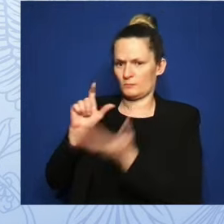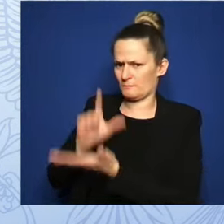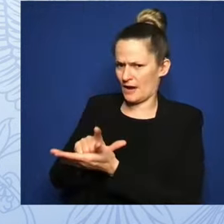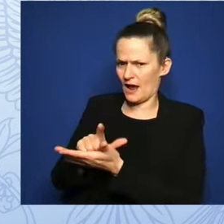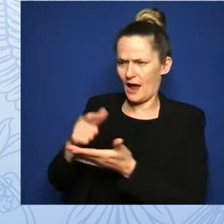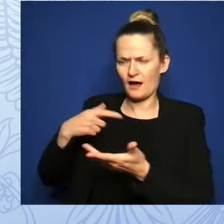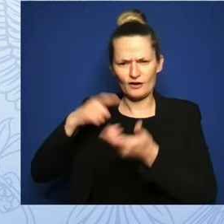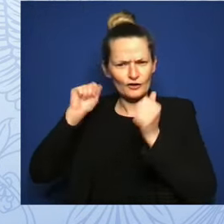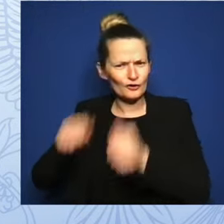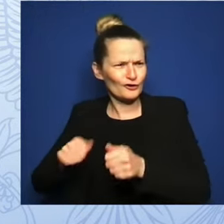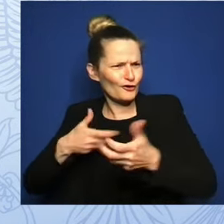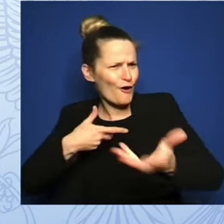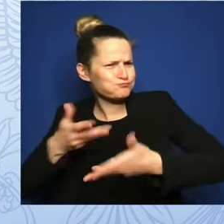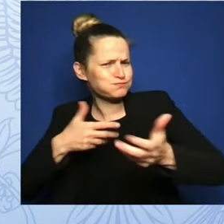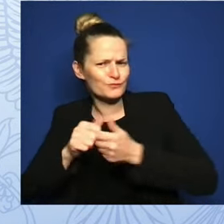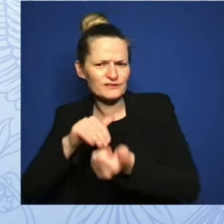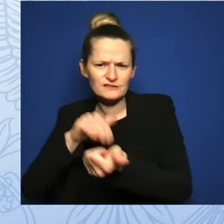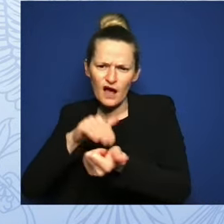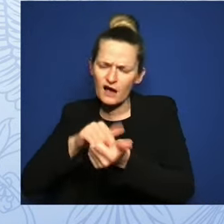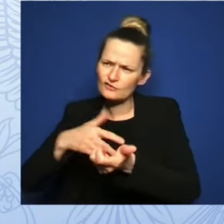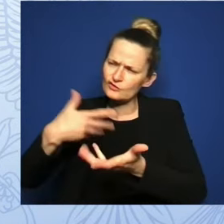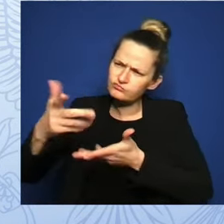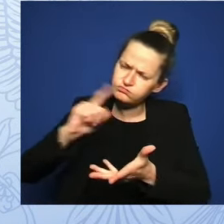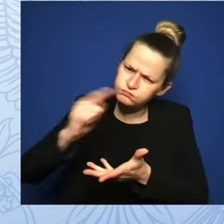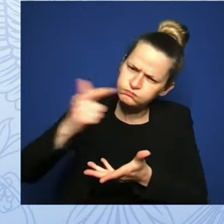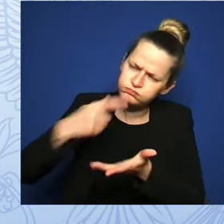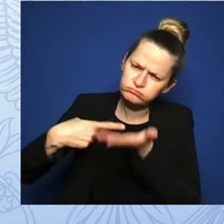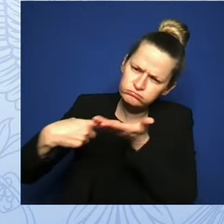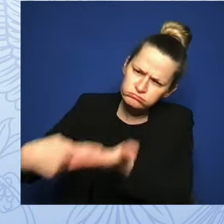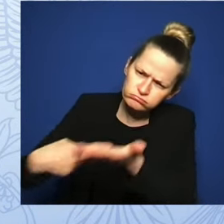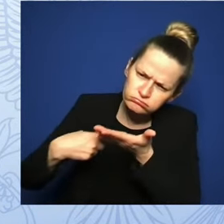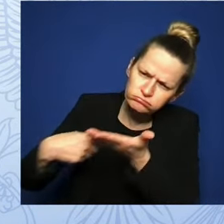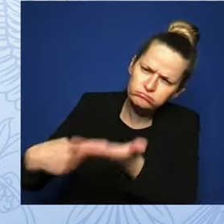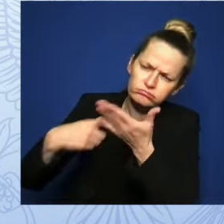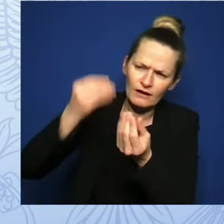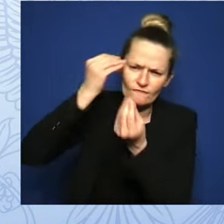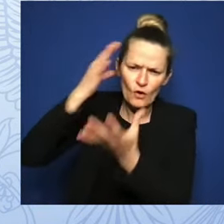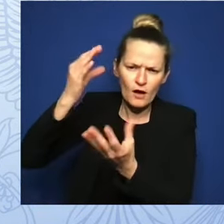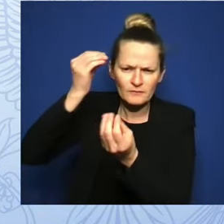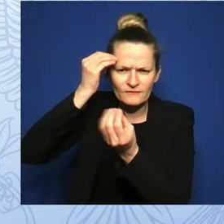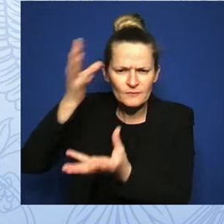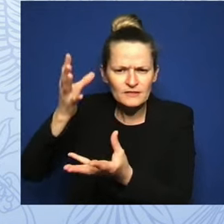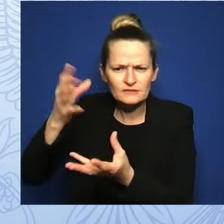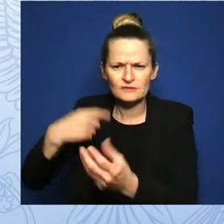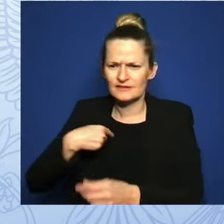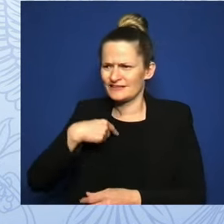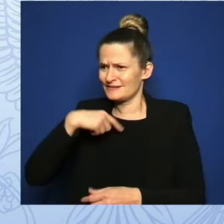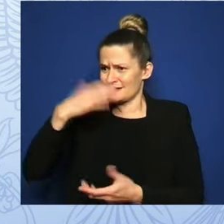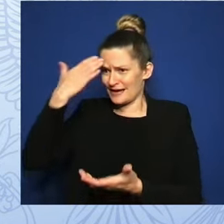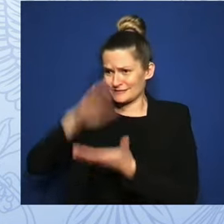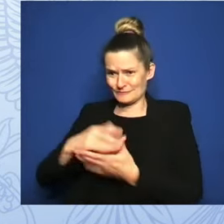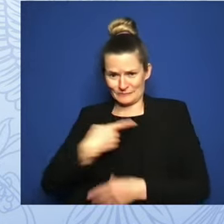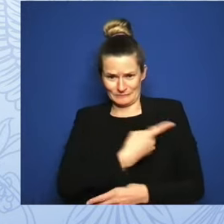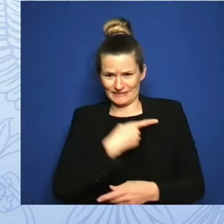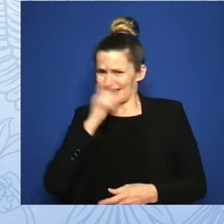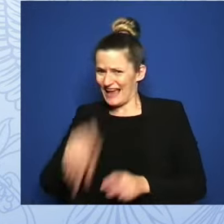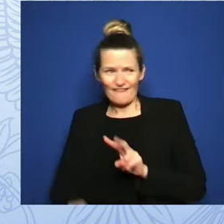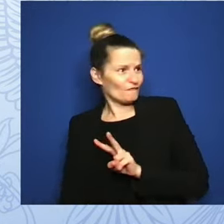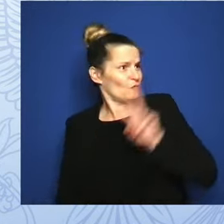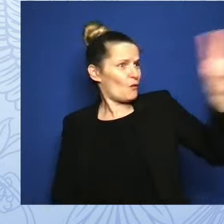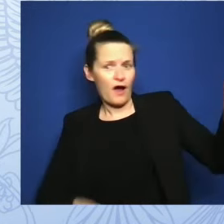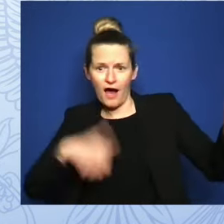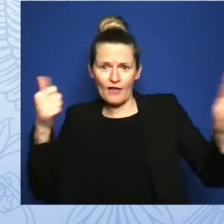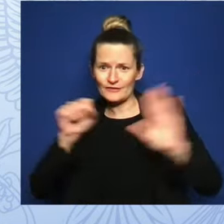leave the state for this essential medical care. But then fast forward to last summer, when everything changed after Roe fell.